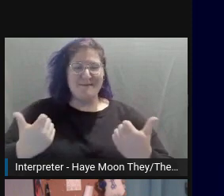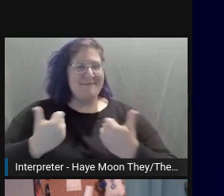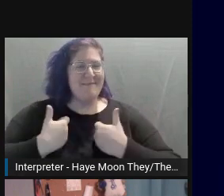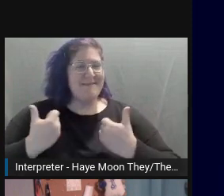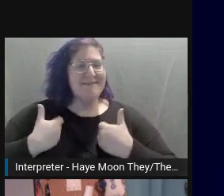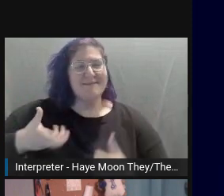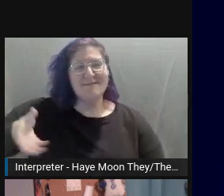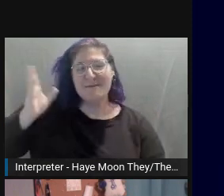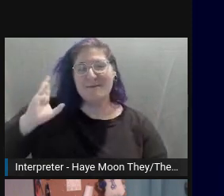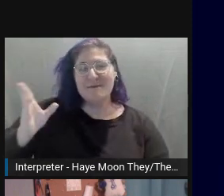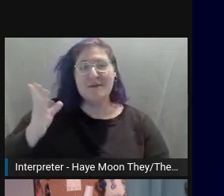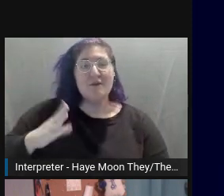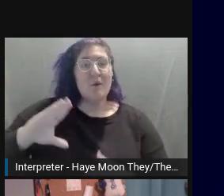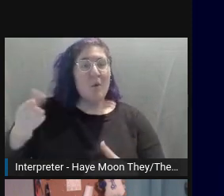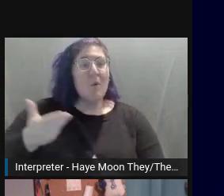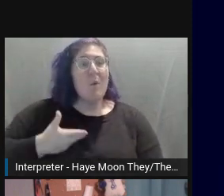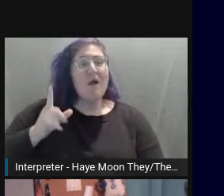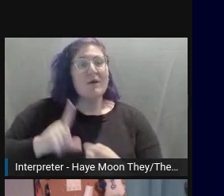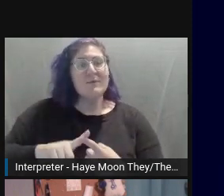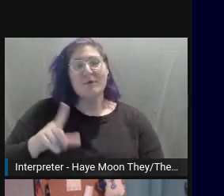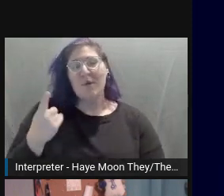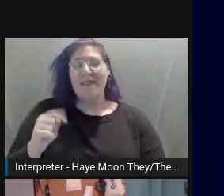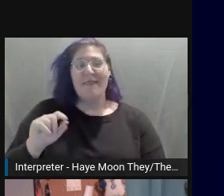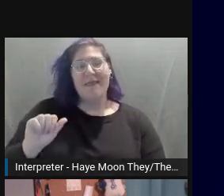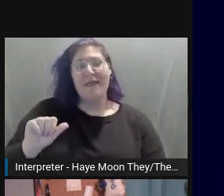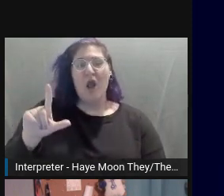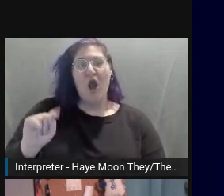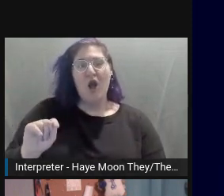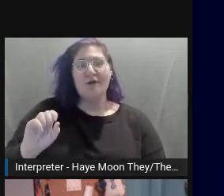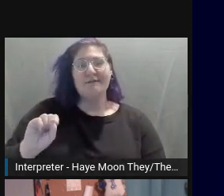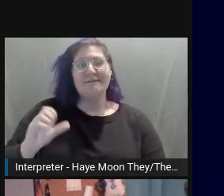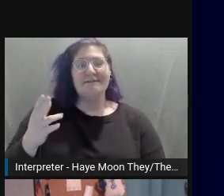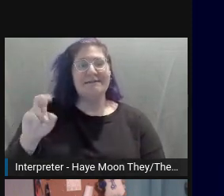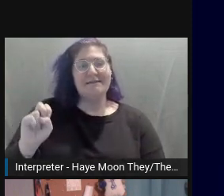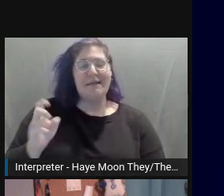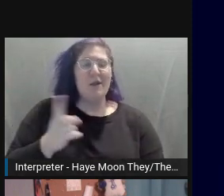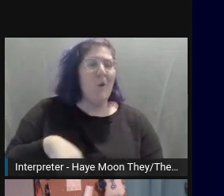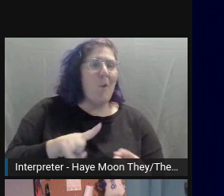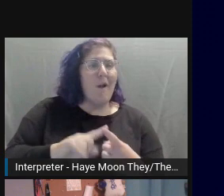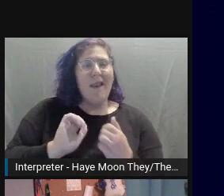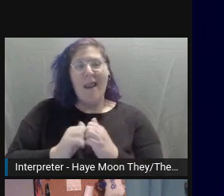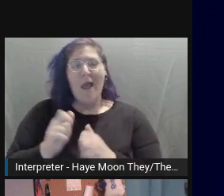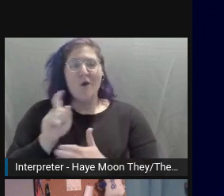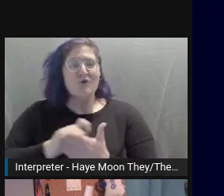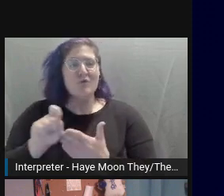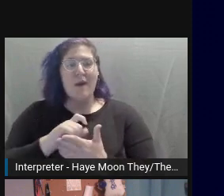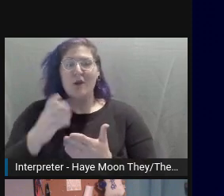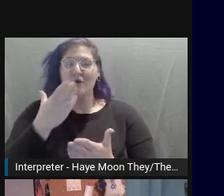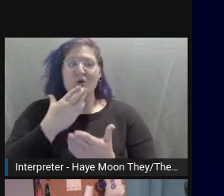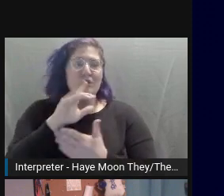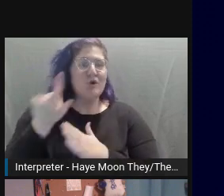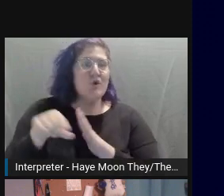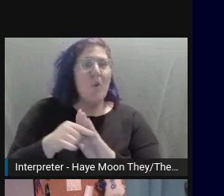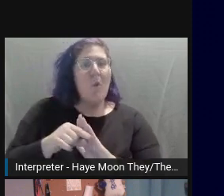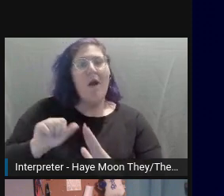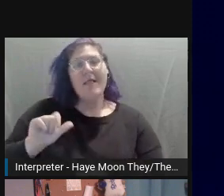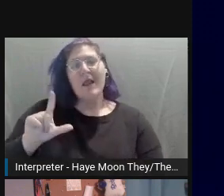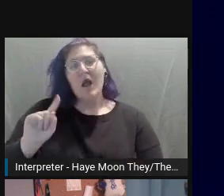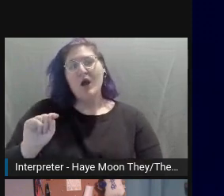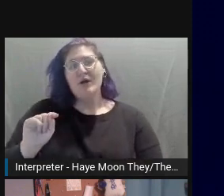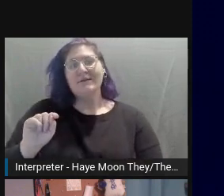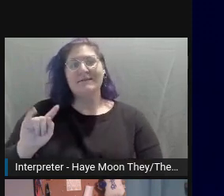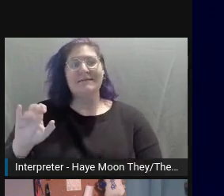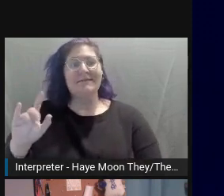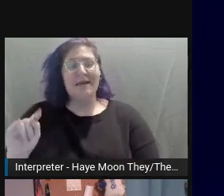Welcome to the alt scene, when and how to write good alternative text. Regardless of what stage of your accessibility journey you're on,